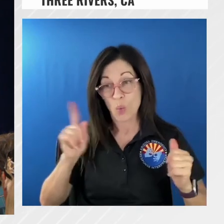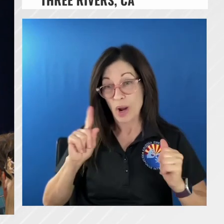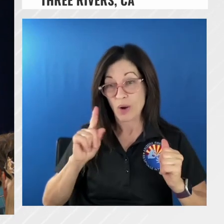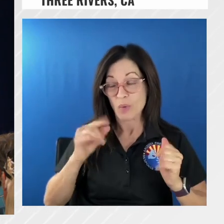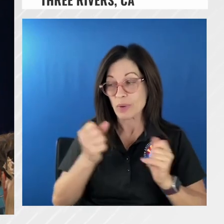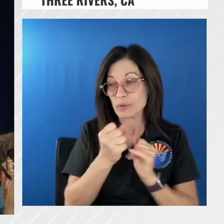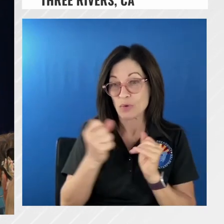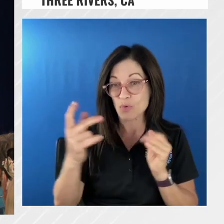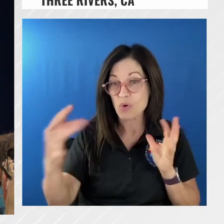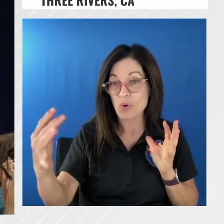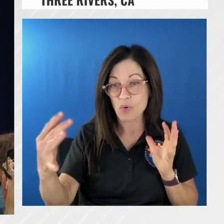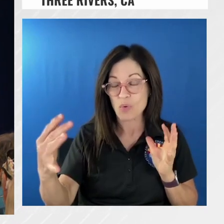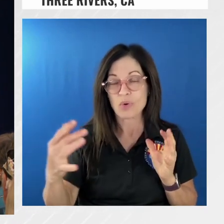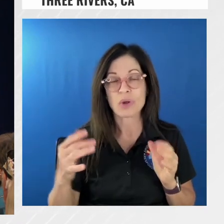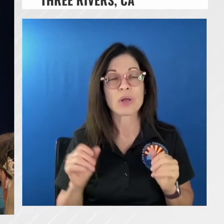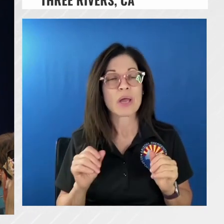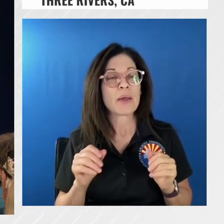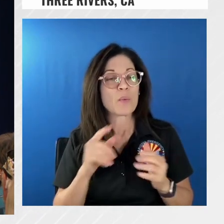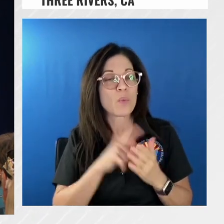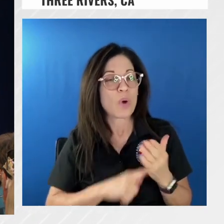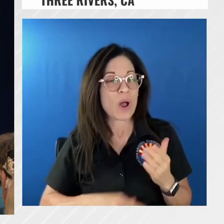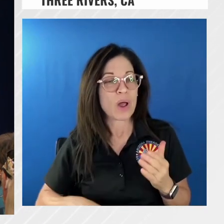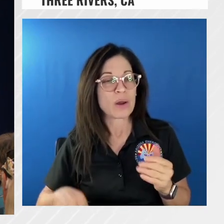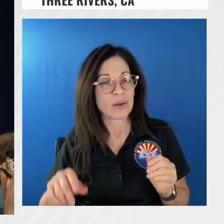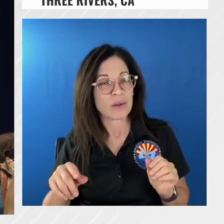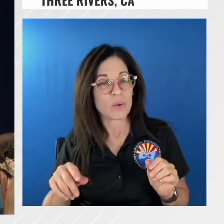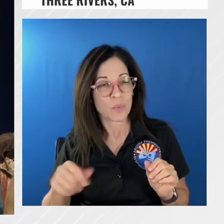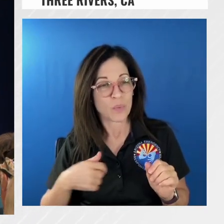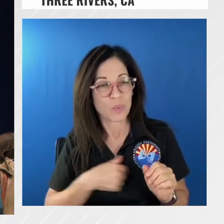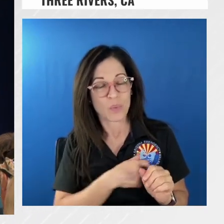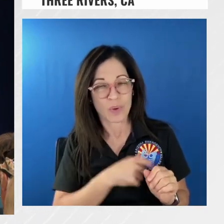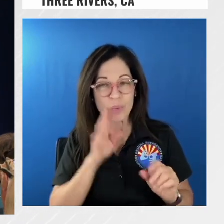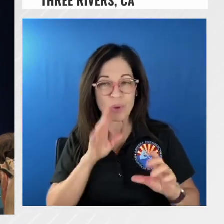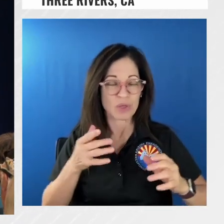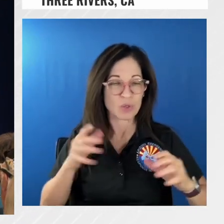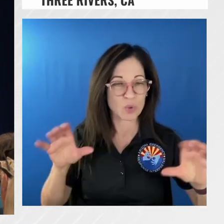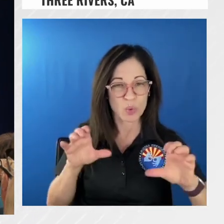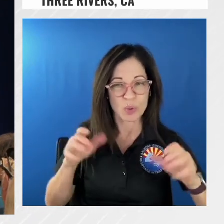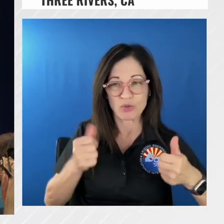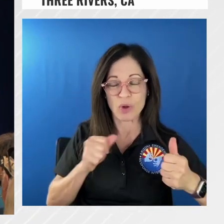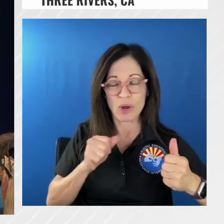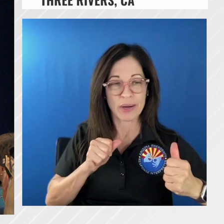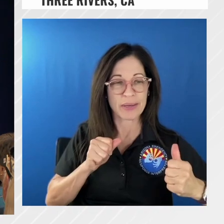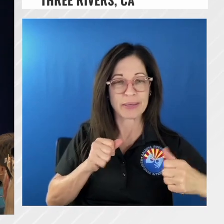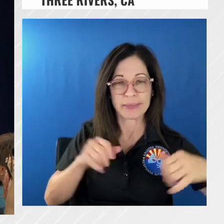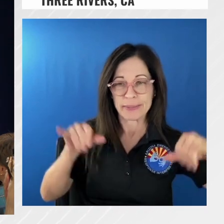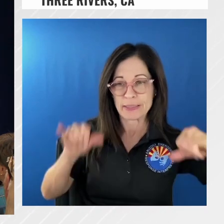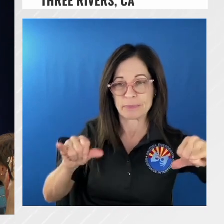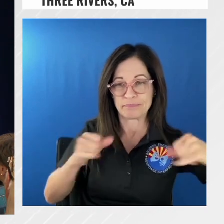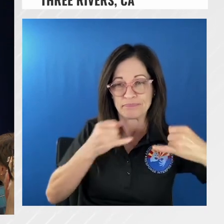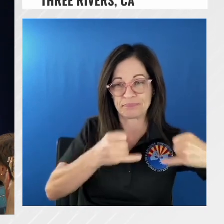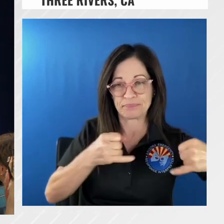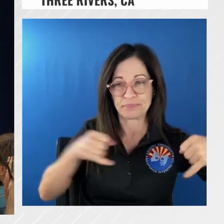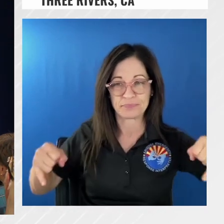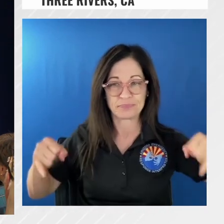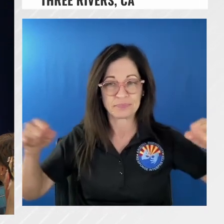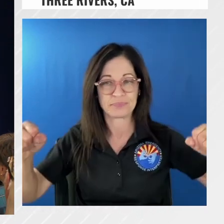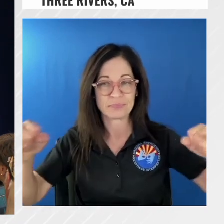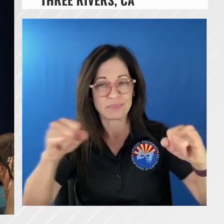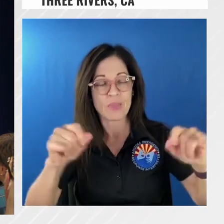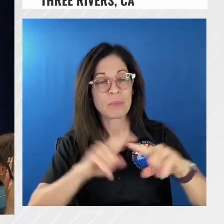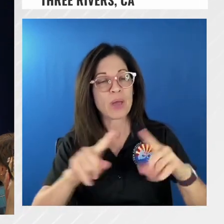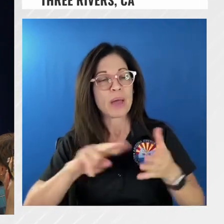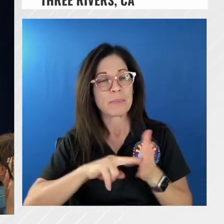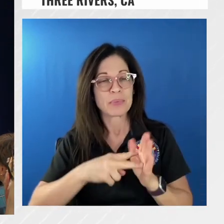and where we're going to try to contain all that but that means a lot of resources